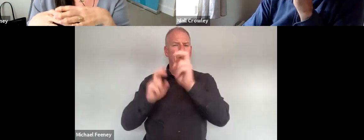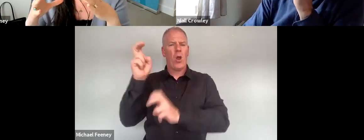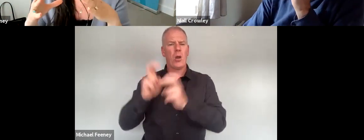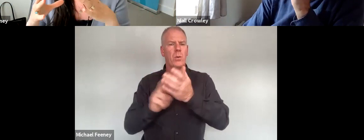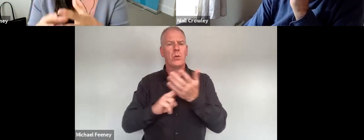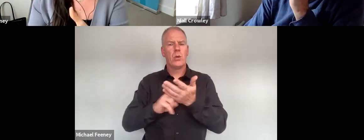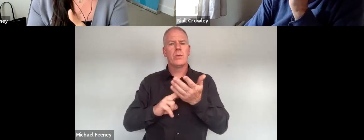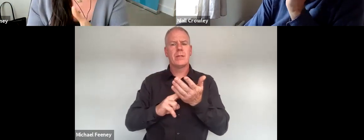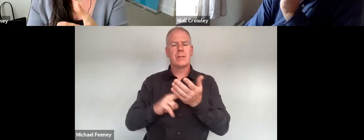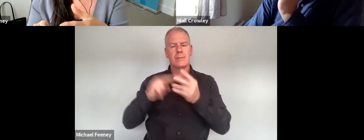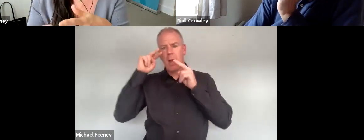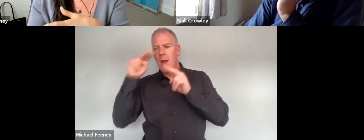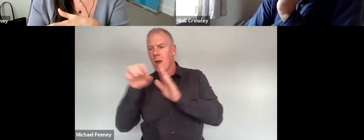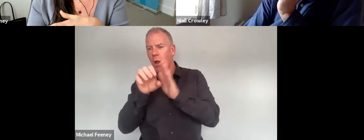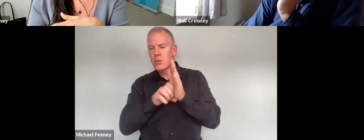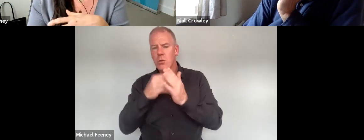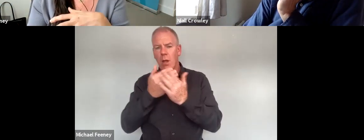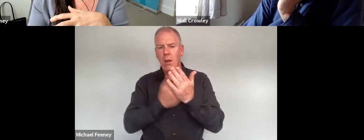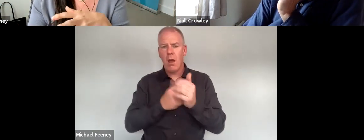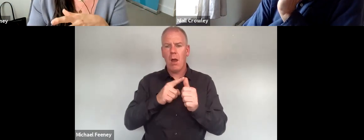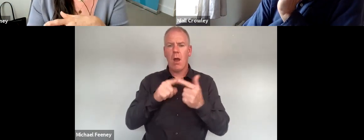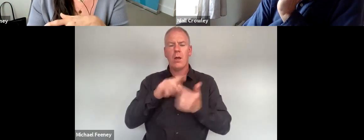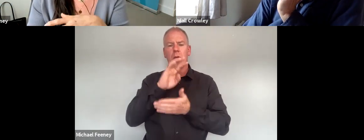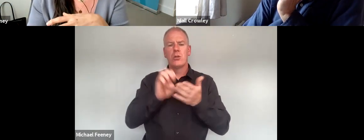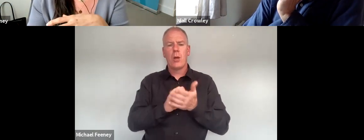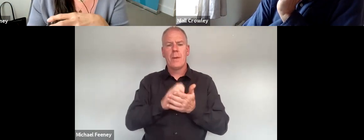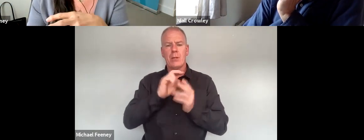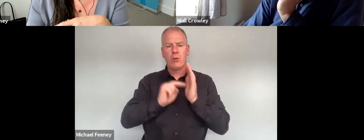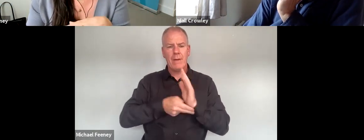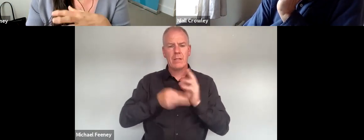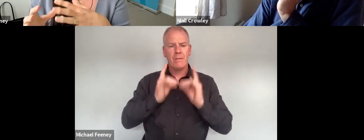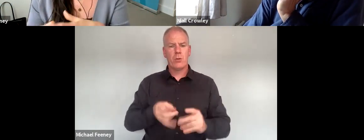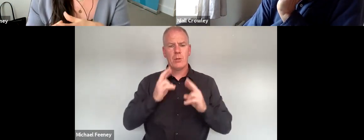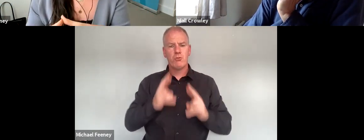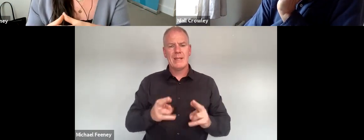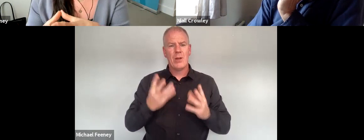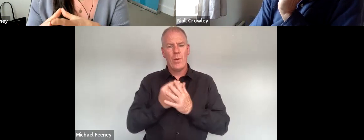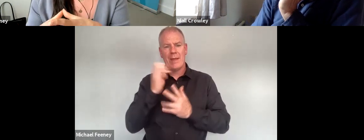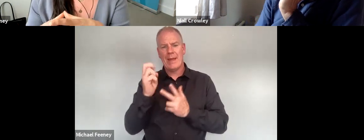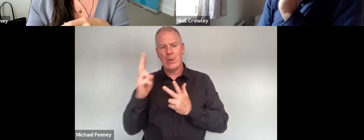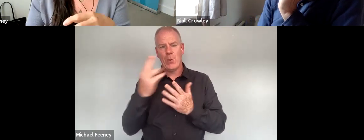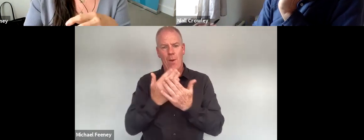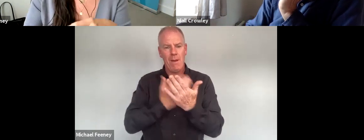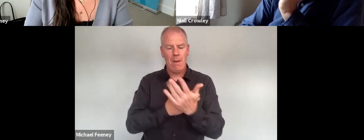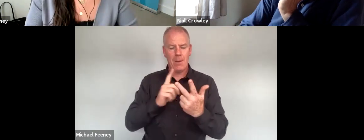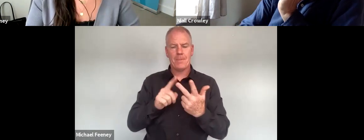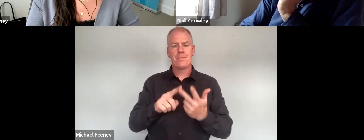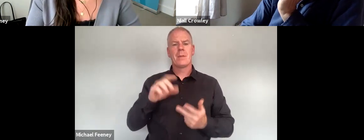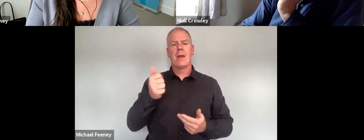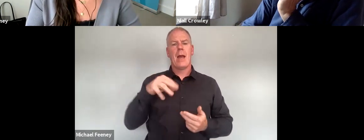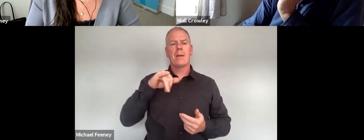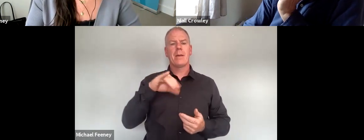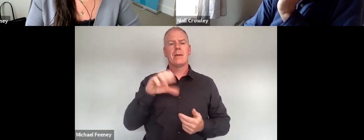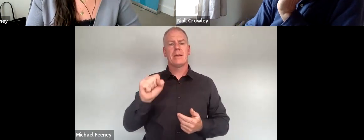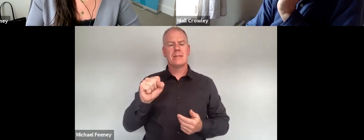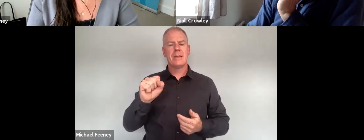the prism of constitutional law the European Convention on Human Rights and EU law Similarly our amicus intervention in the Nanoneagle